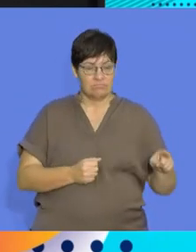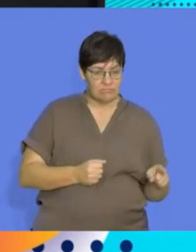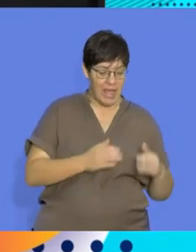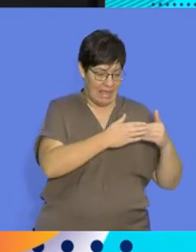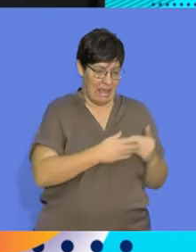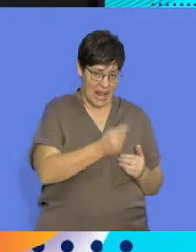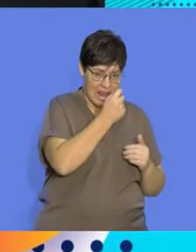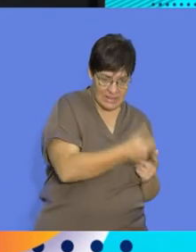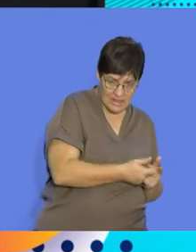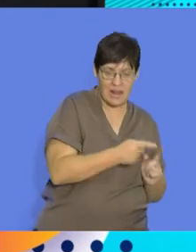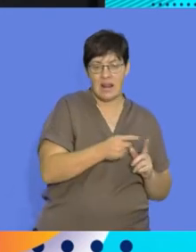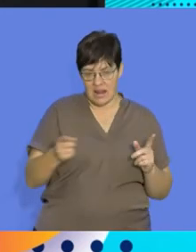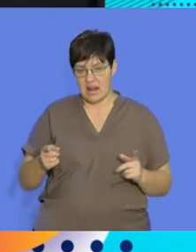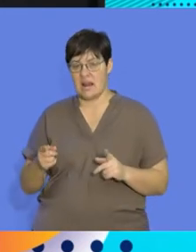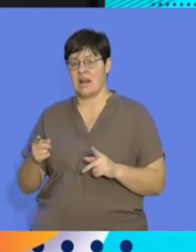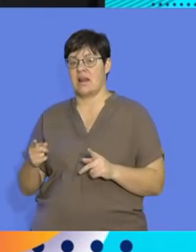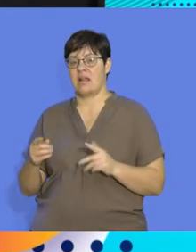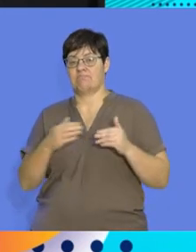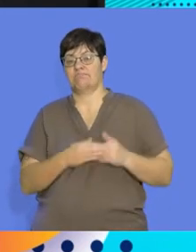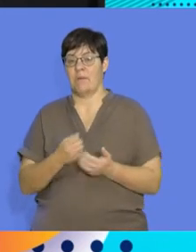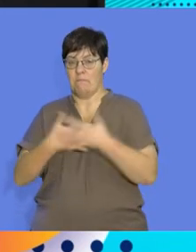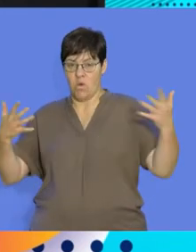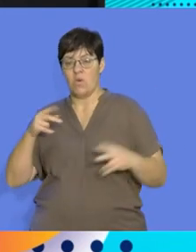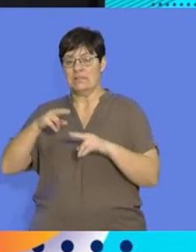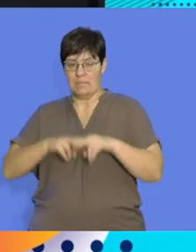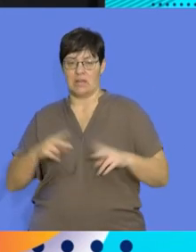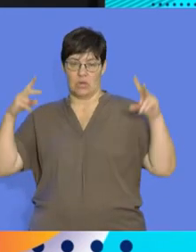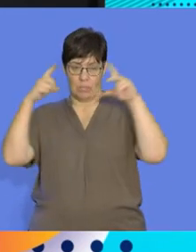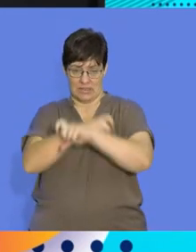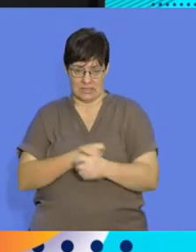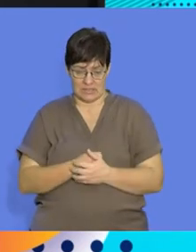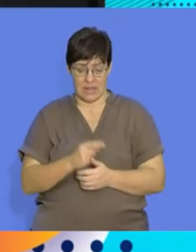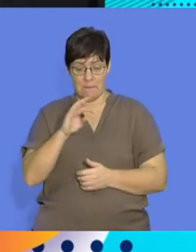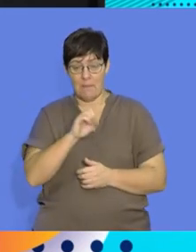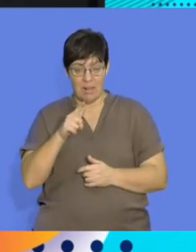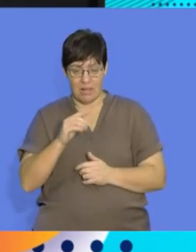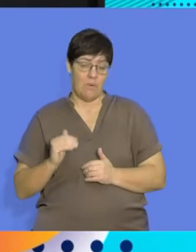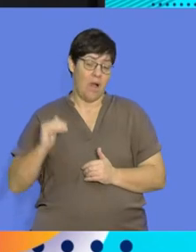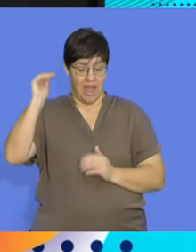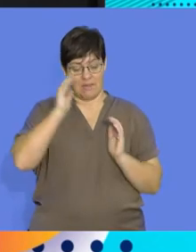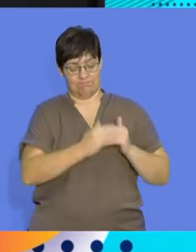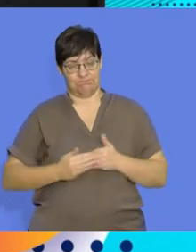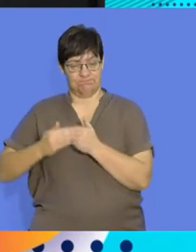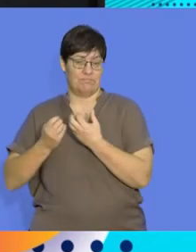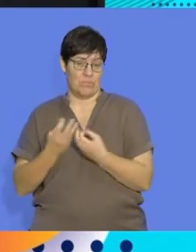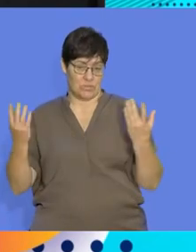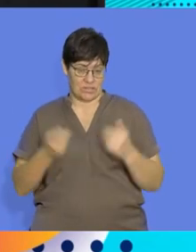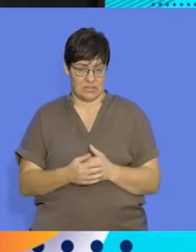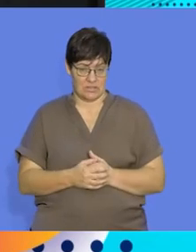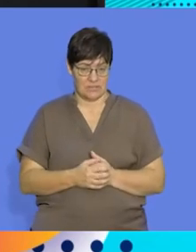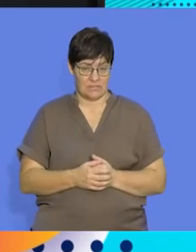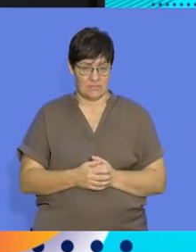degrees depending on the complexity of their organisation. With mammals showing the highest degree of parental care.